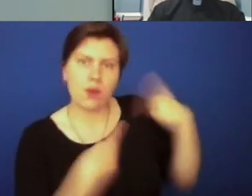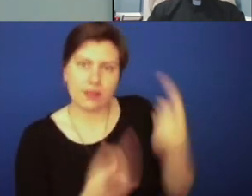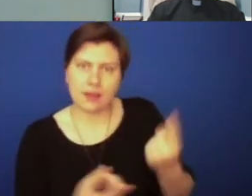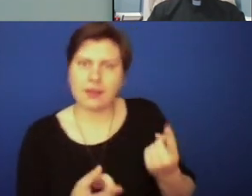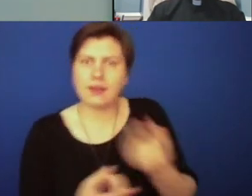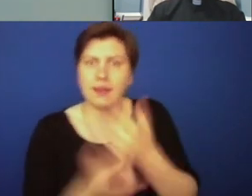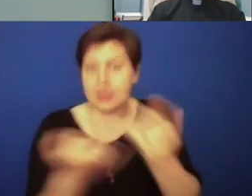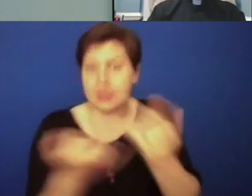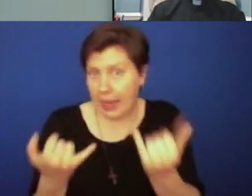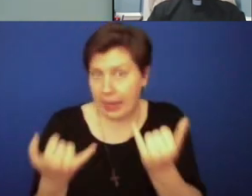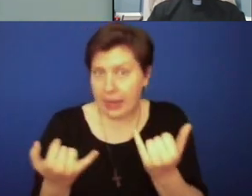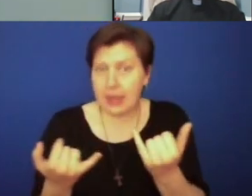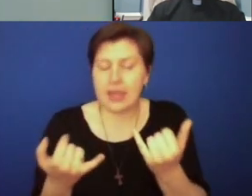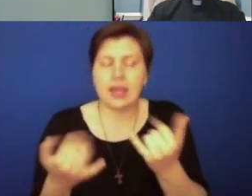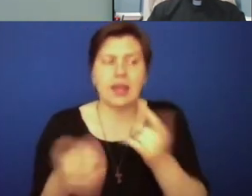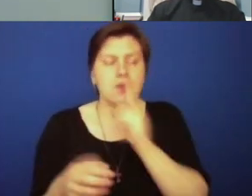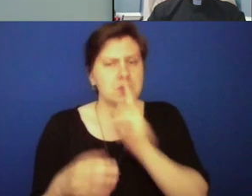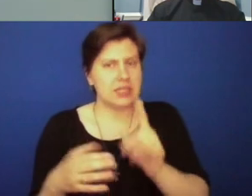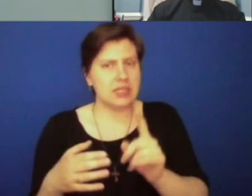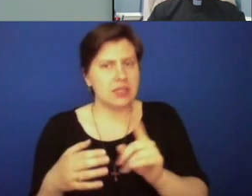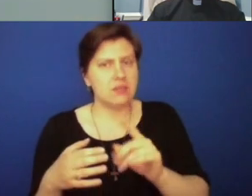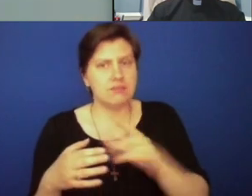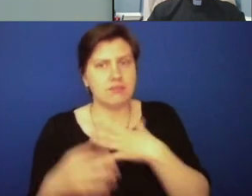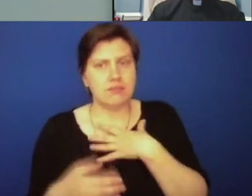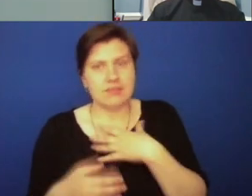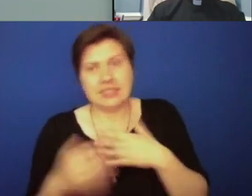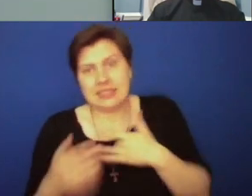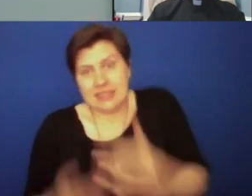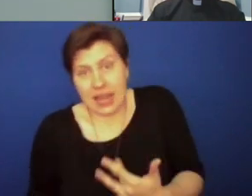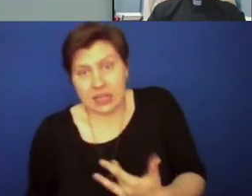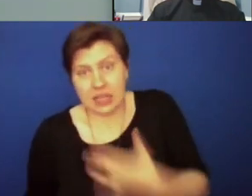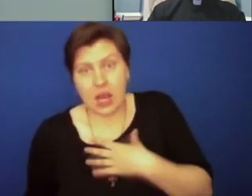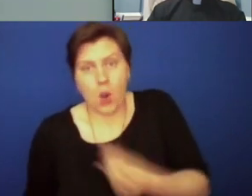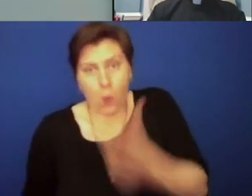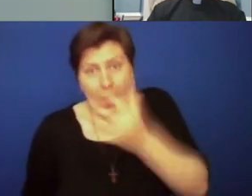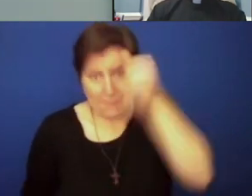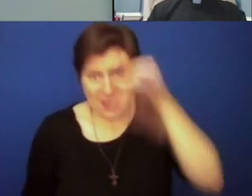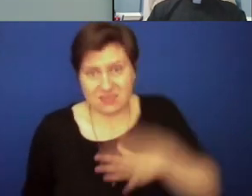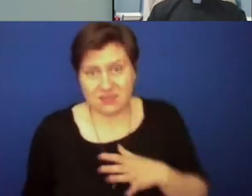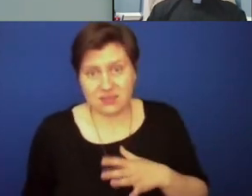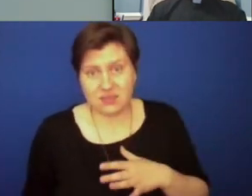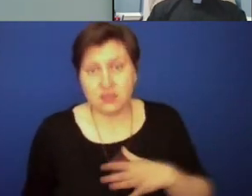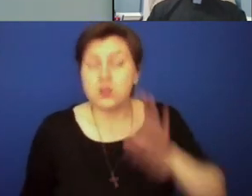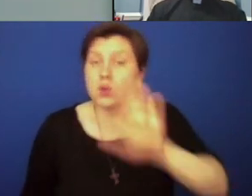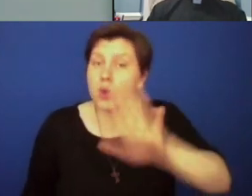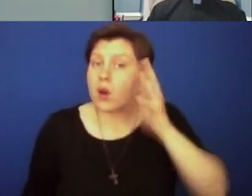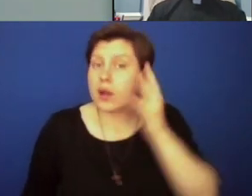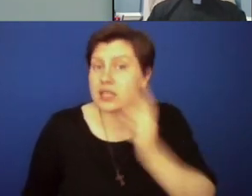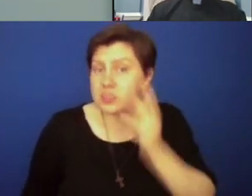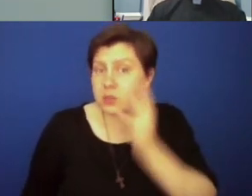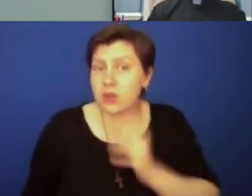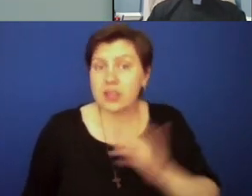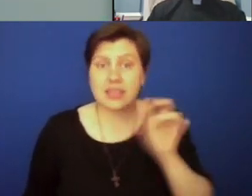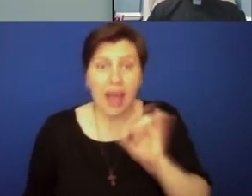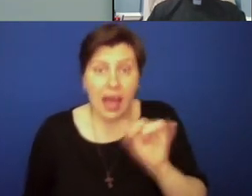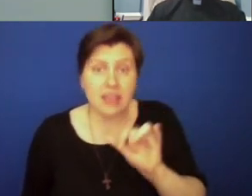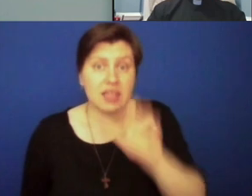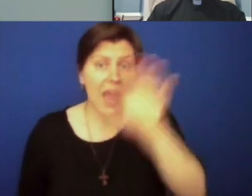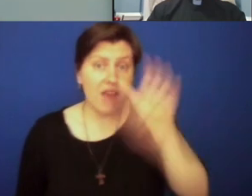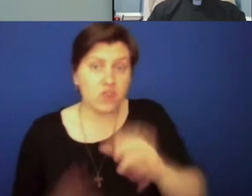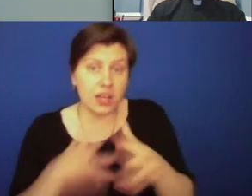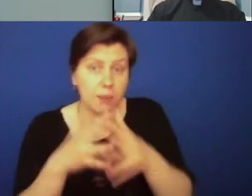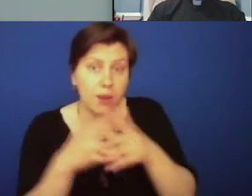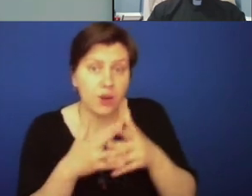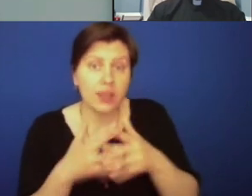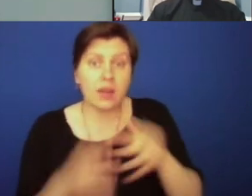today is overwhelmingly led by white men. What's been your experience as an African-American priest in the U.S.